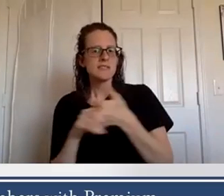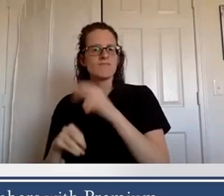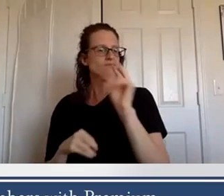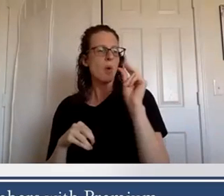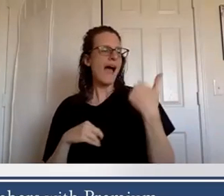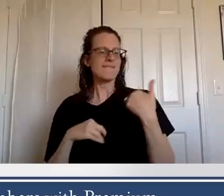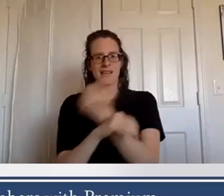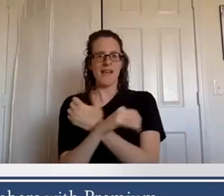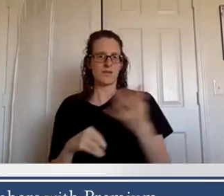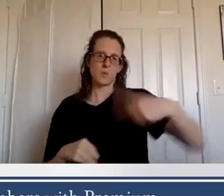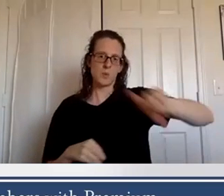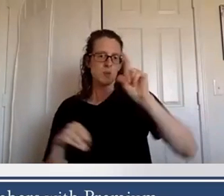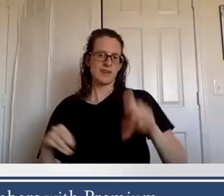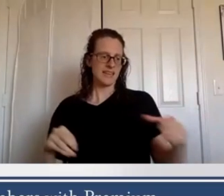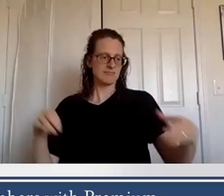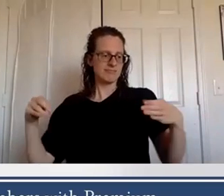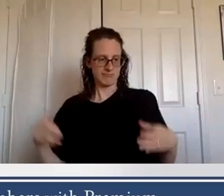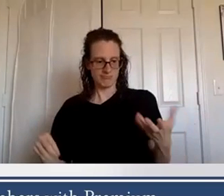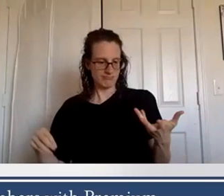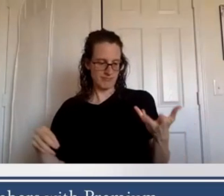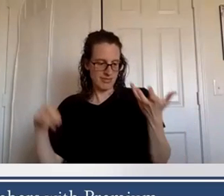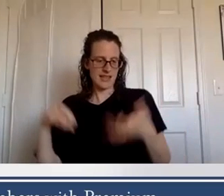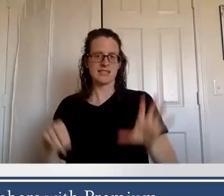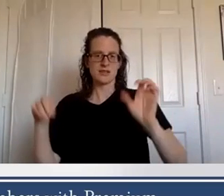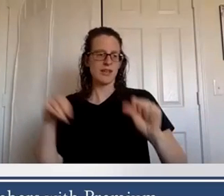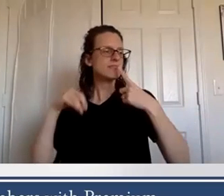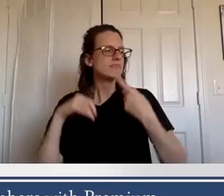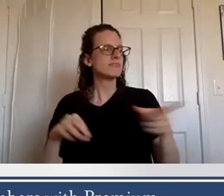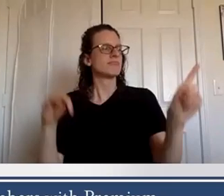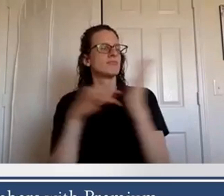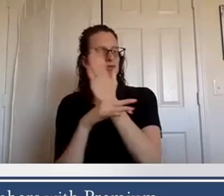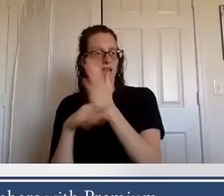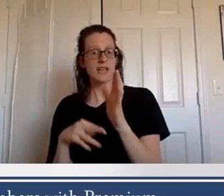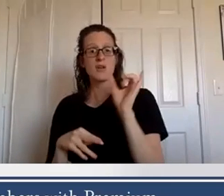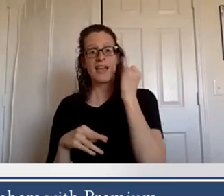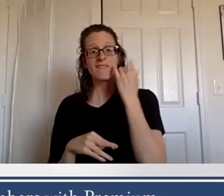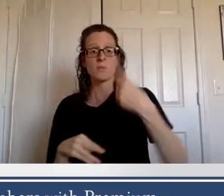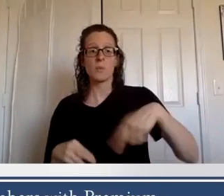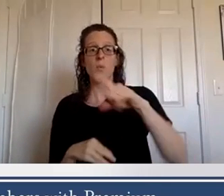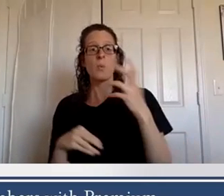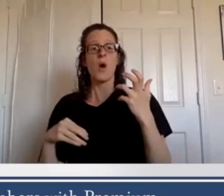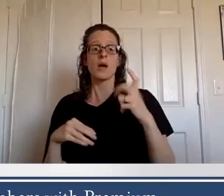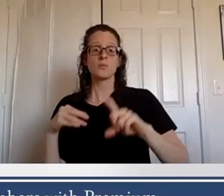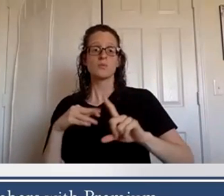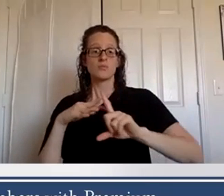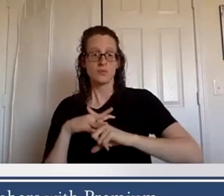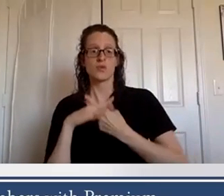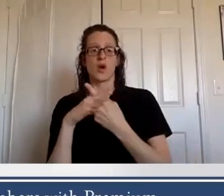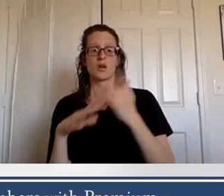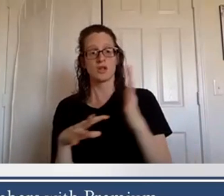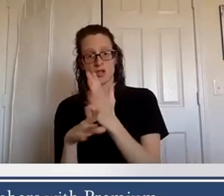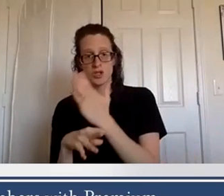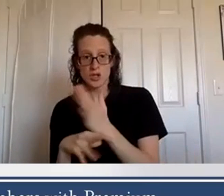and um so if this is something that you want to do and you want to start sharing and you want to